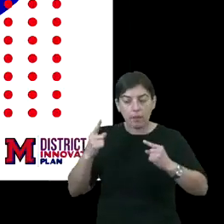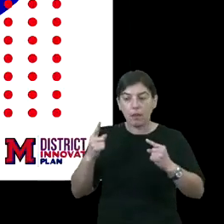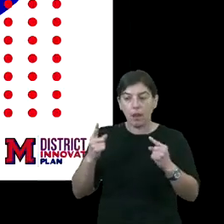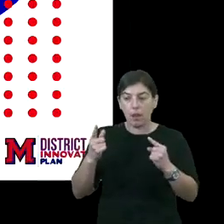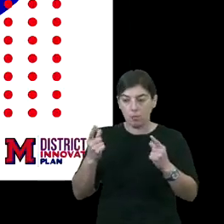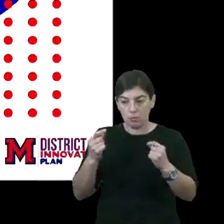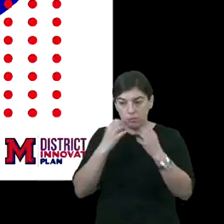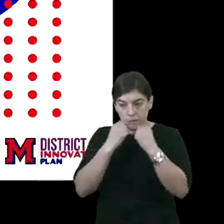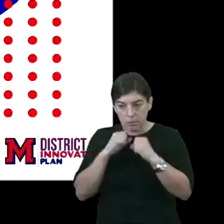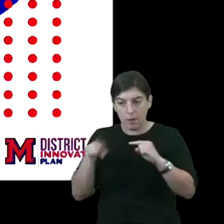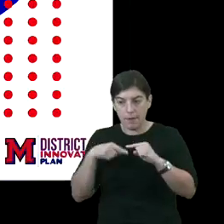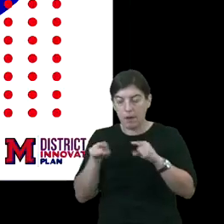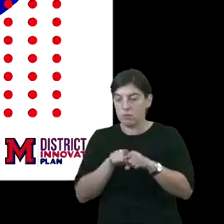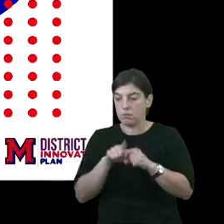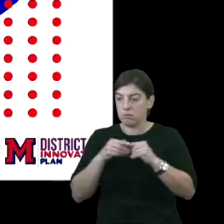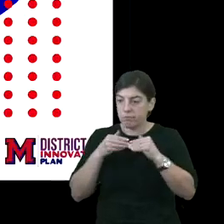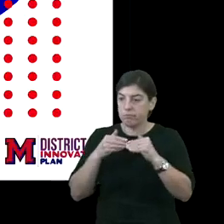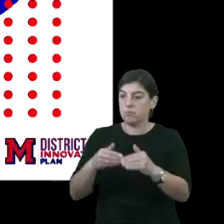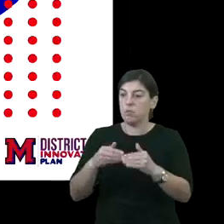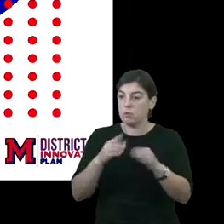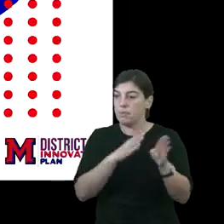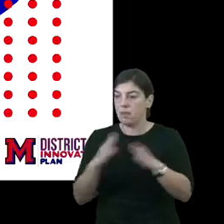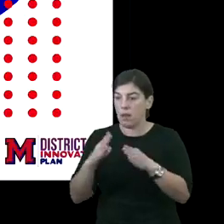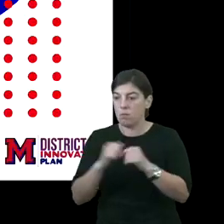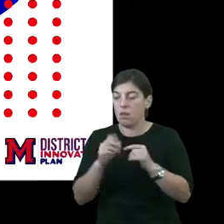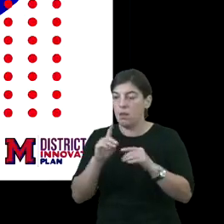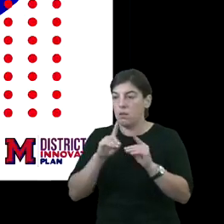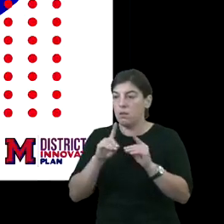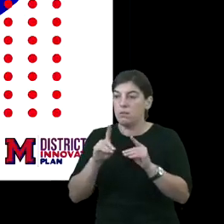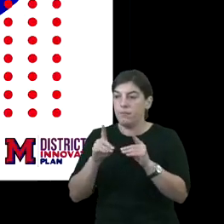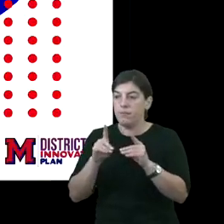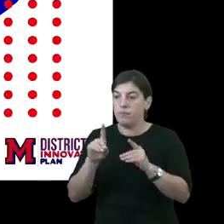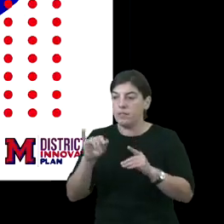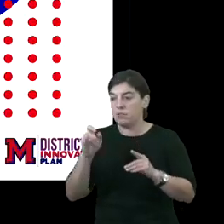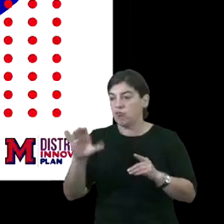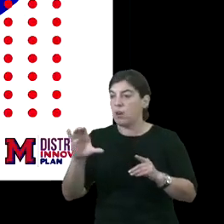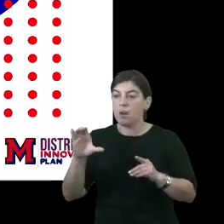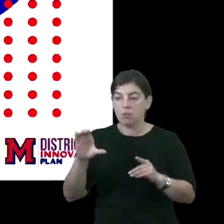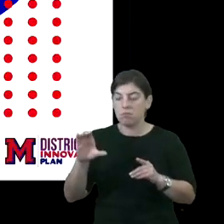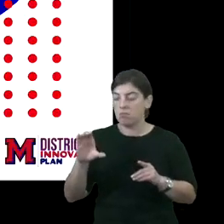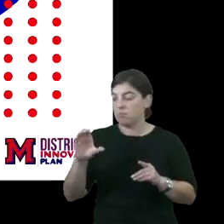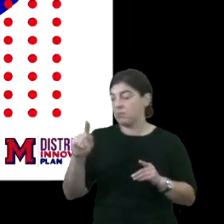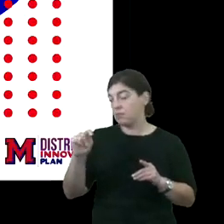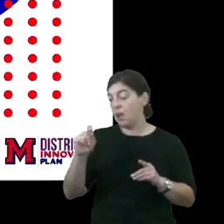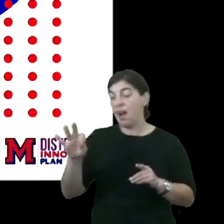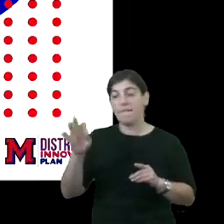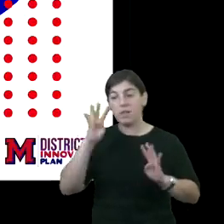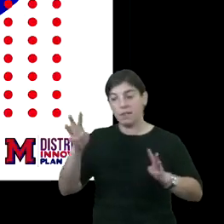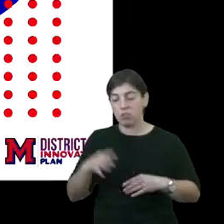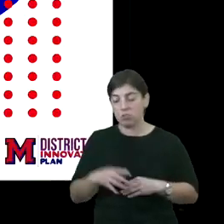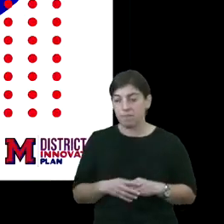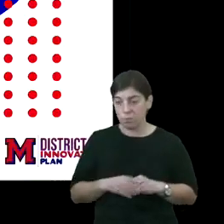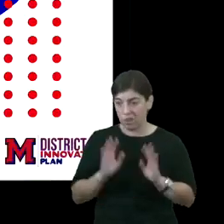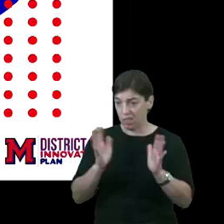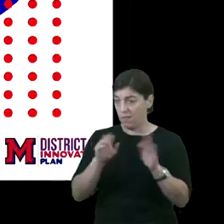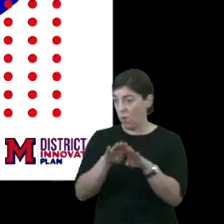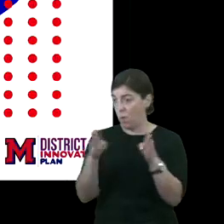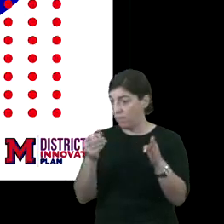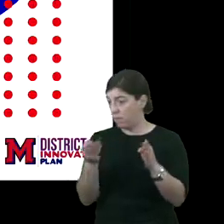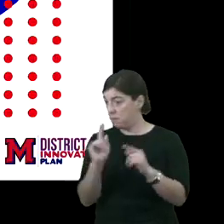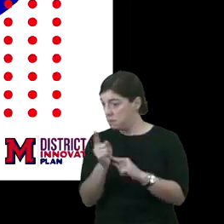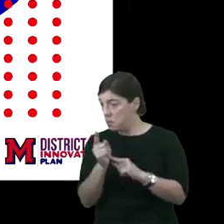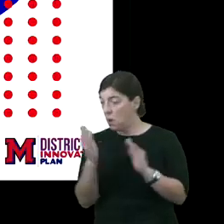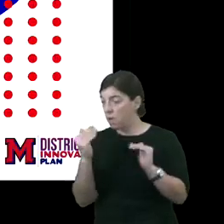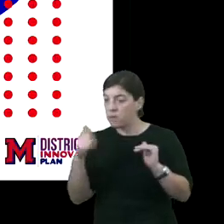on your heart as we begin to plan through our district of innovation. So we'll leave the poll open for a few more moments and we're hoping